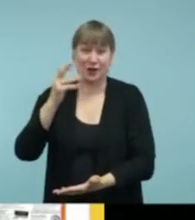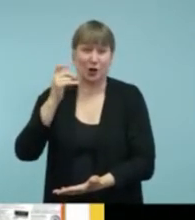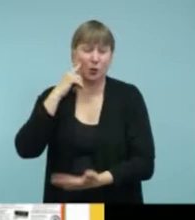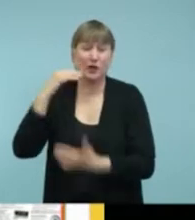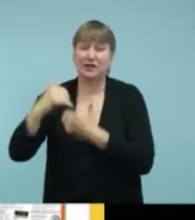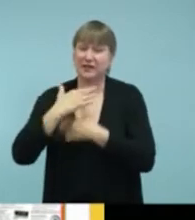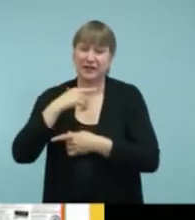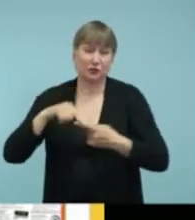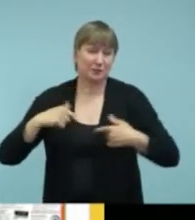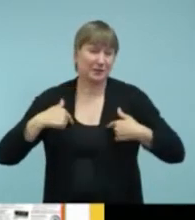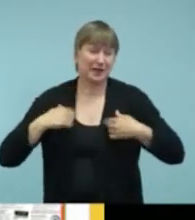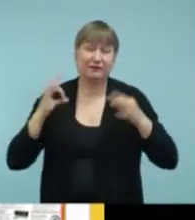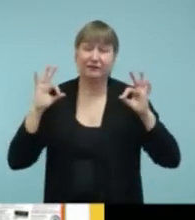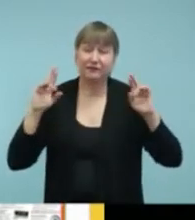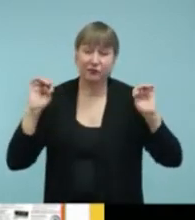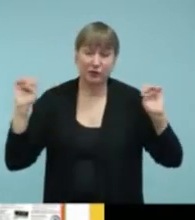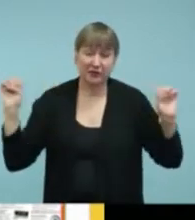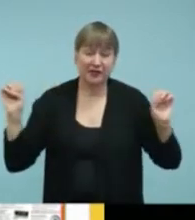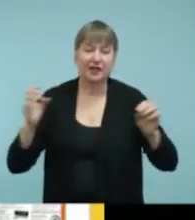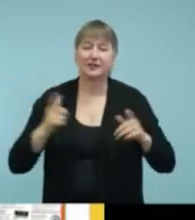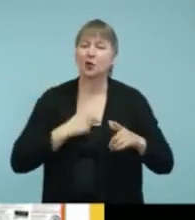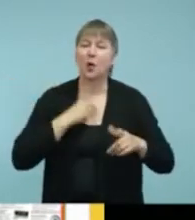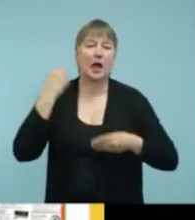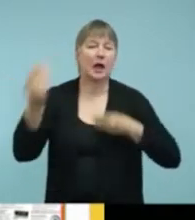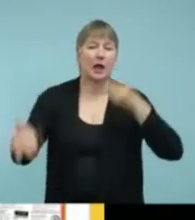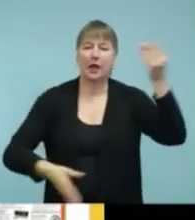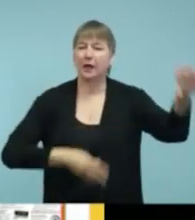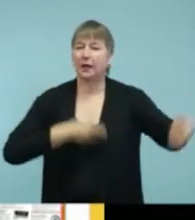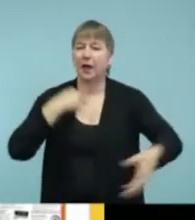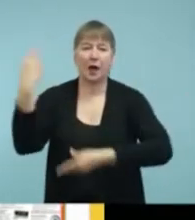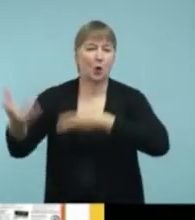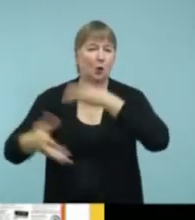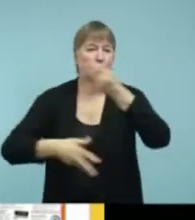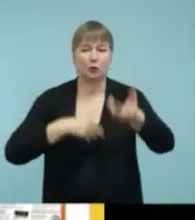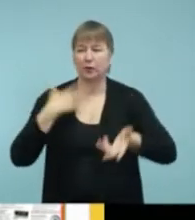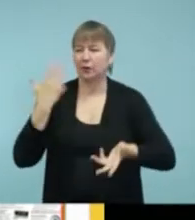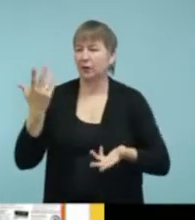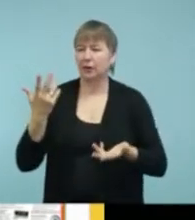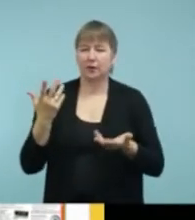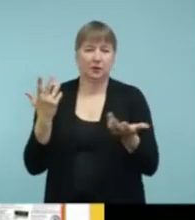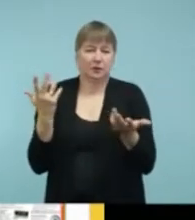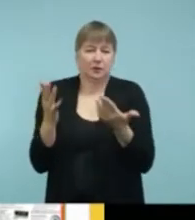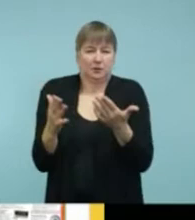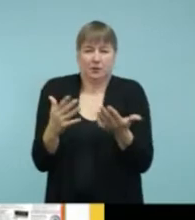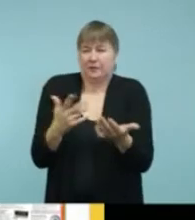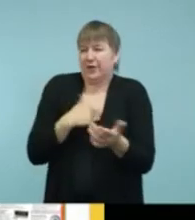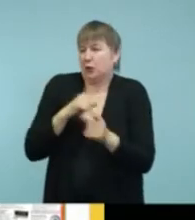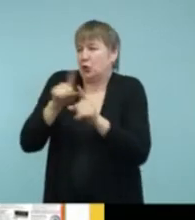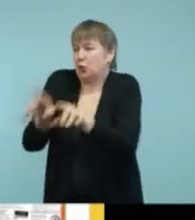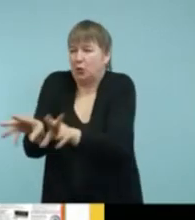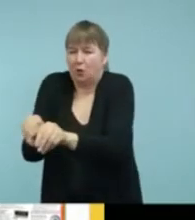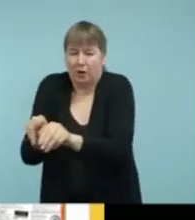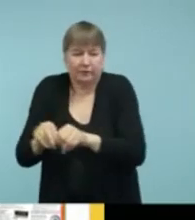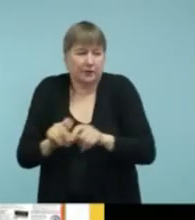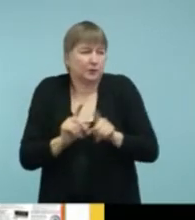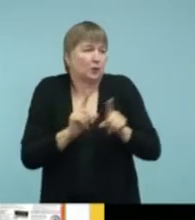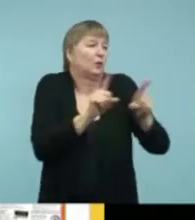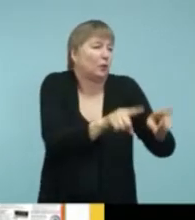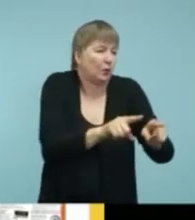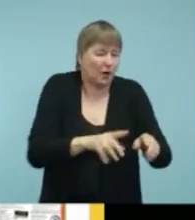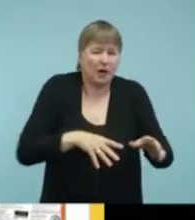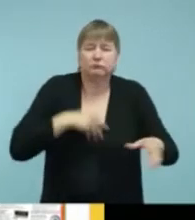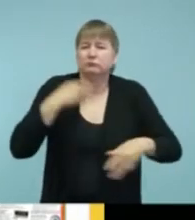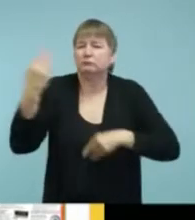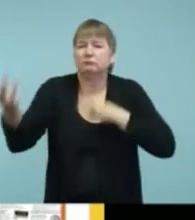free. So I hand those out like handy when I go to different, you know, conferences or things like that. I